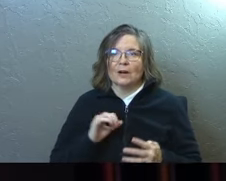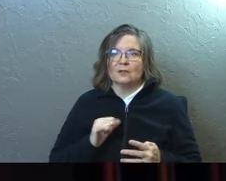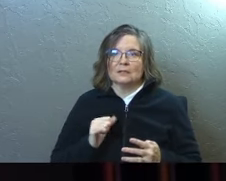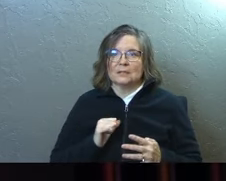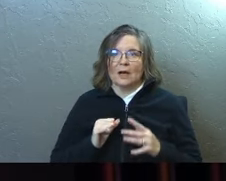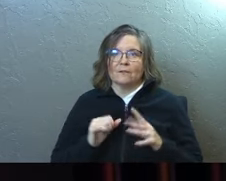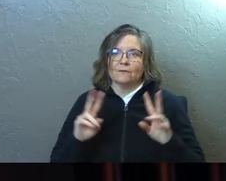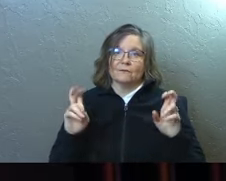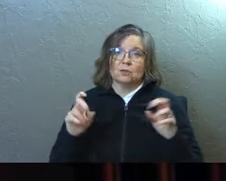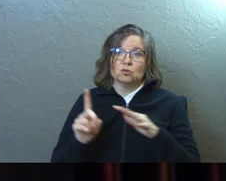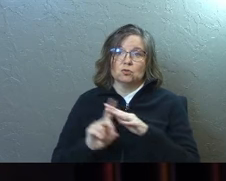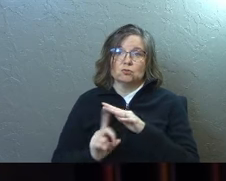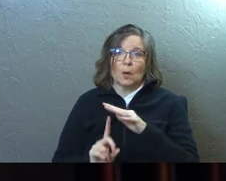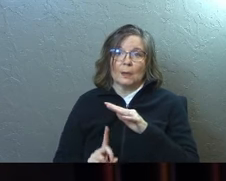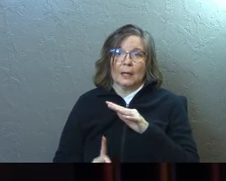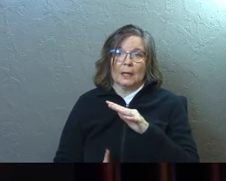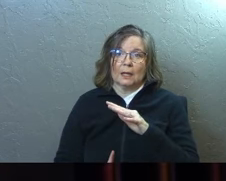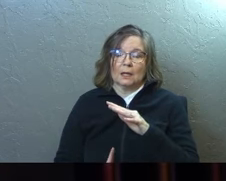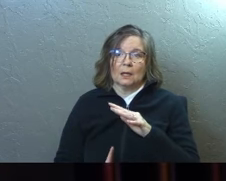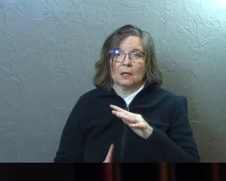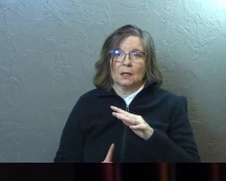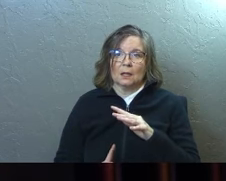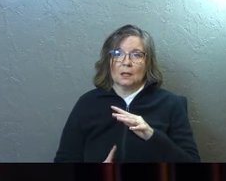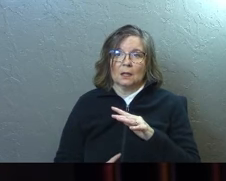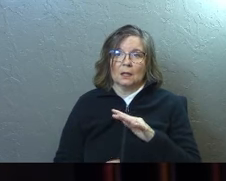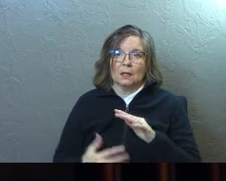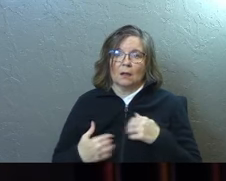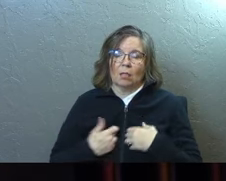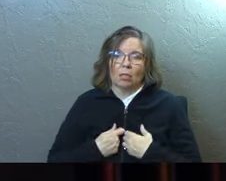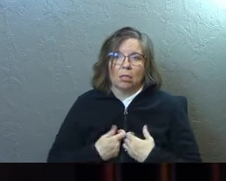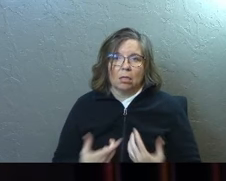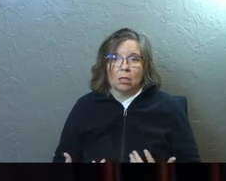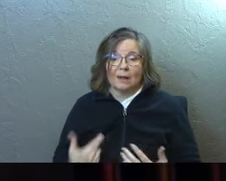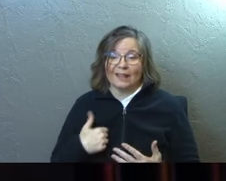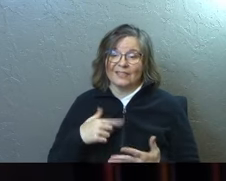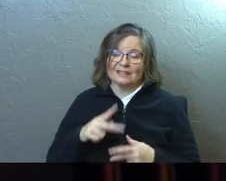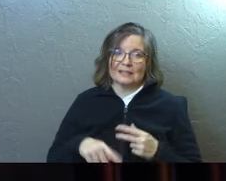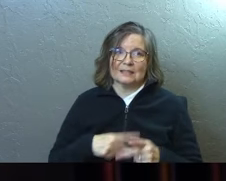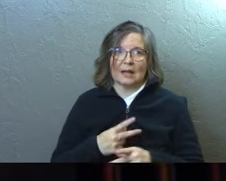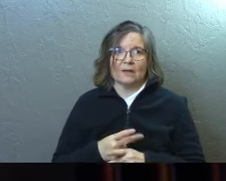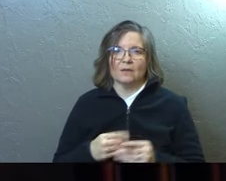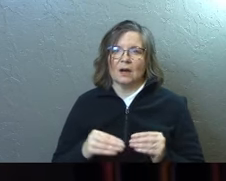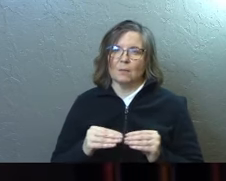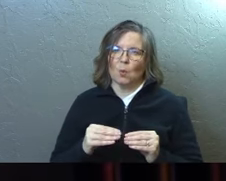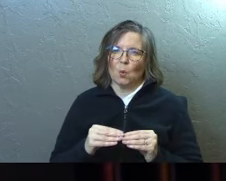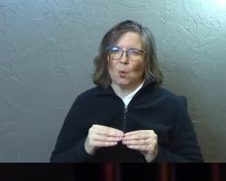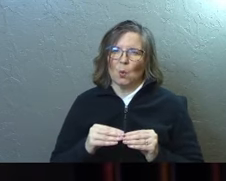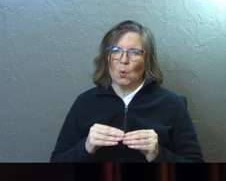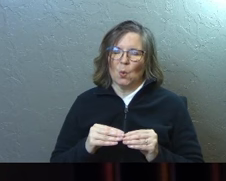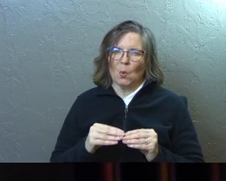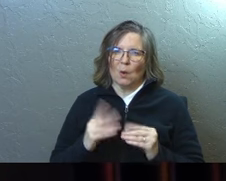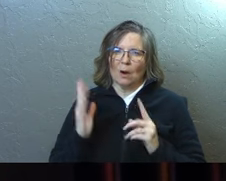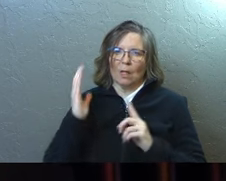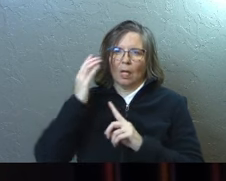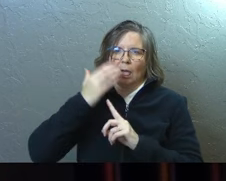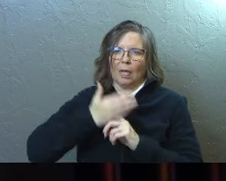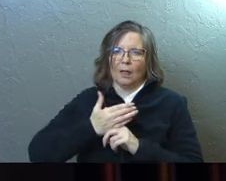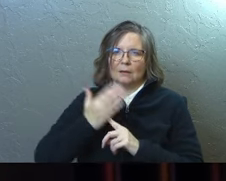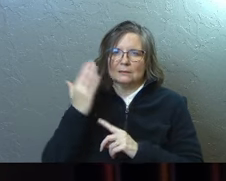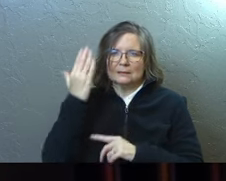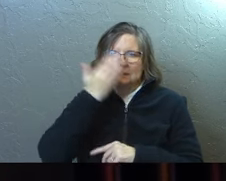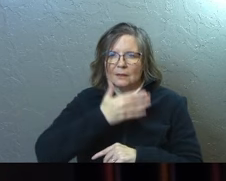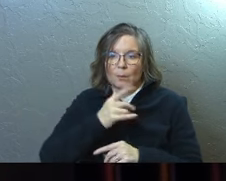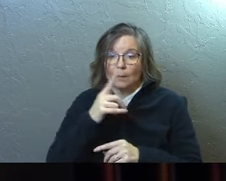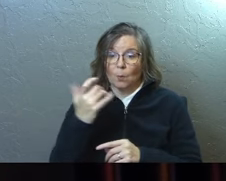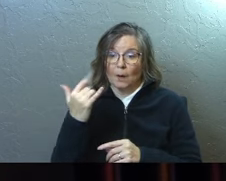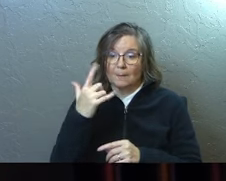ourselves drowning, draining and drowning. And this is kind of a more deceptive one that we find ourselves in because